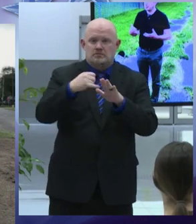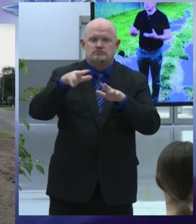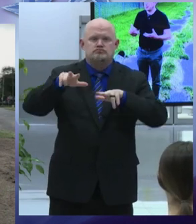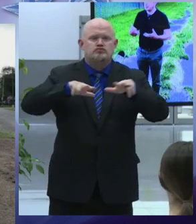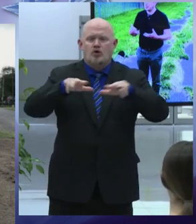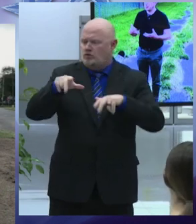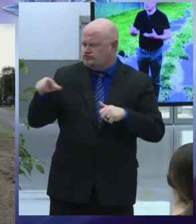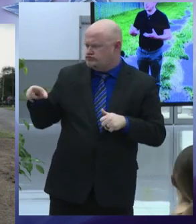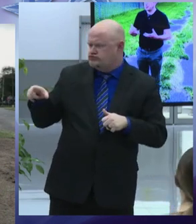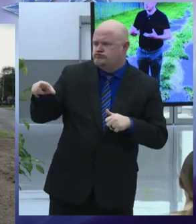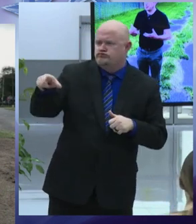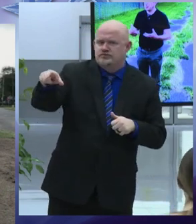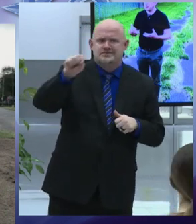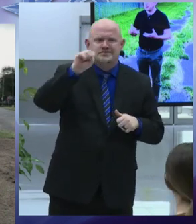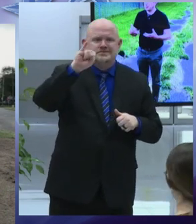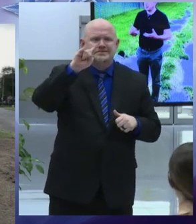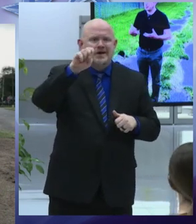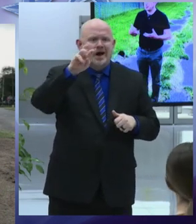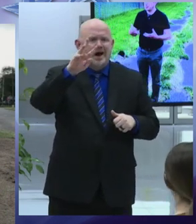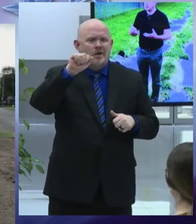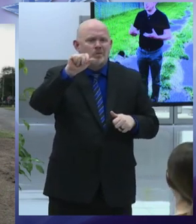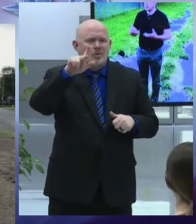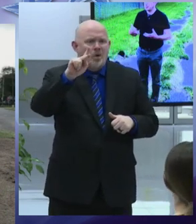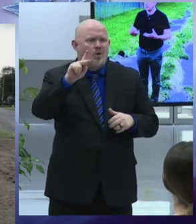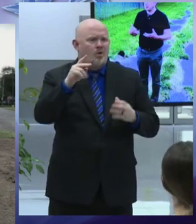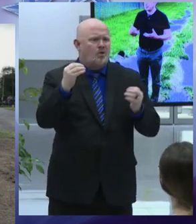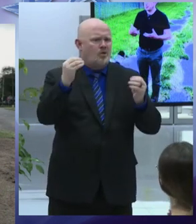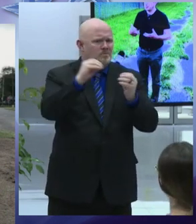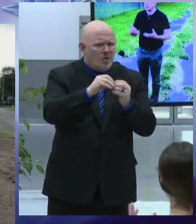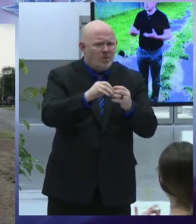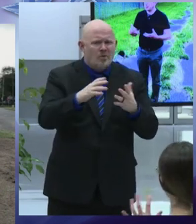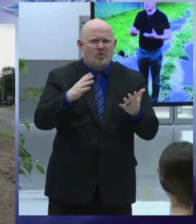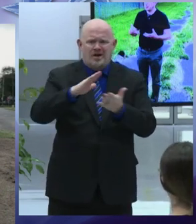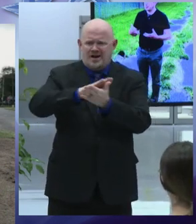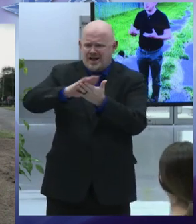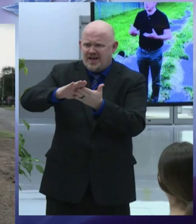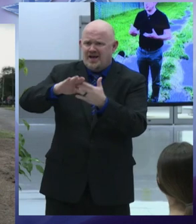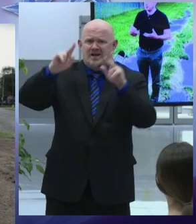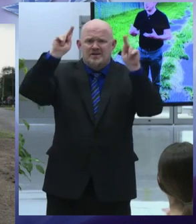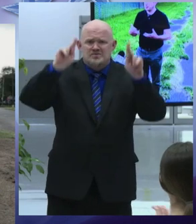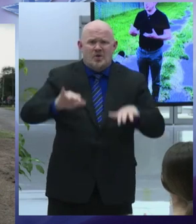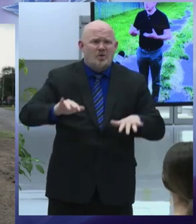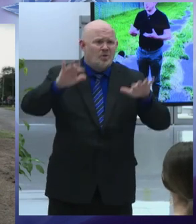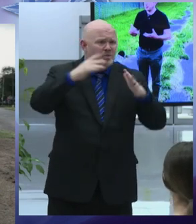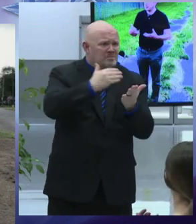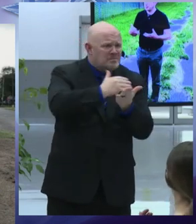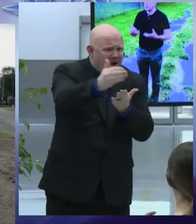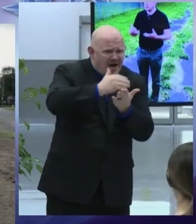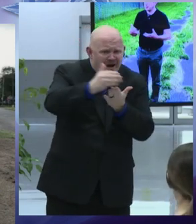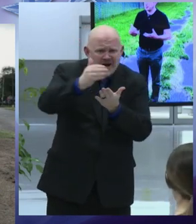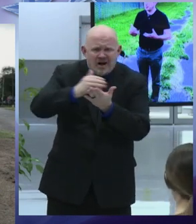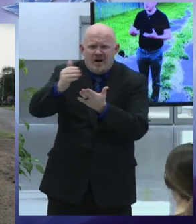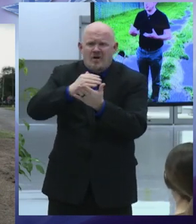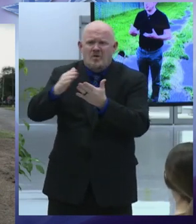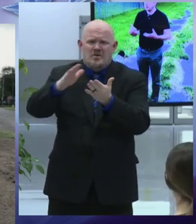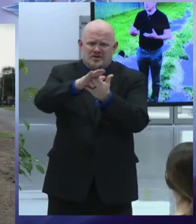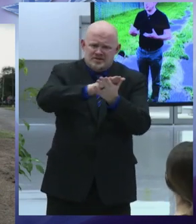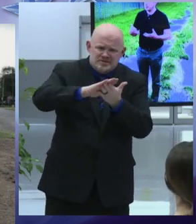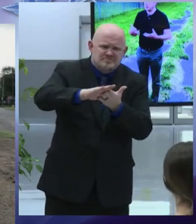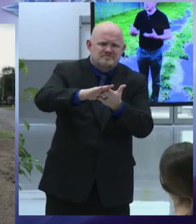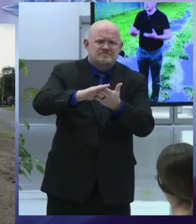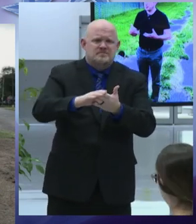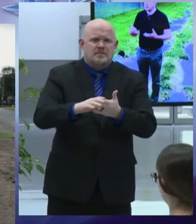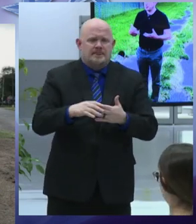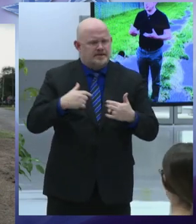sidewalks and greatly expanded municipal sidewalks snow removal this year we will expand again and implement a long-term program to ensure the entire